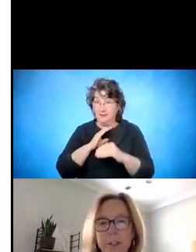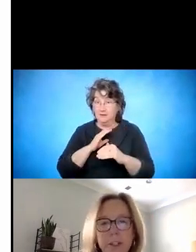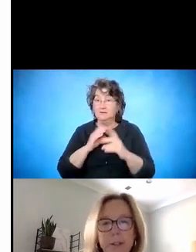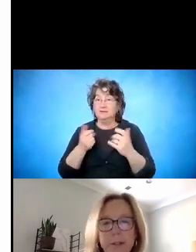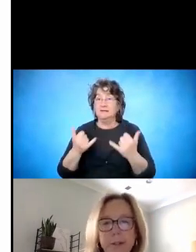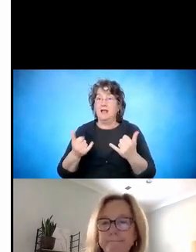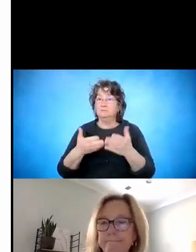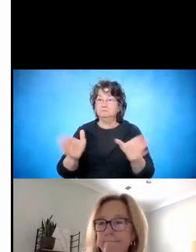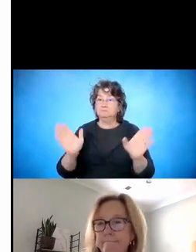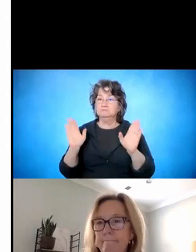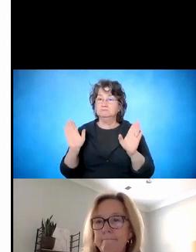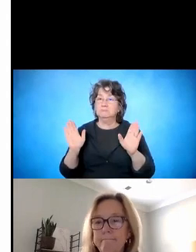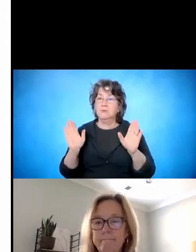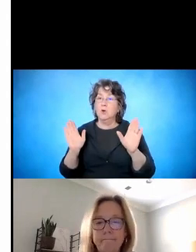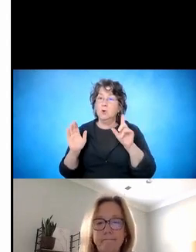for questions.